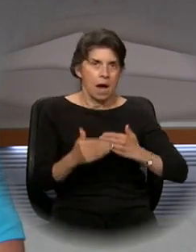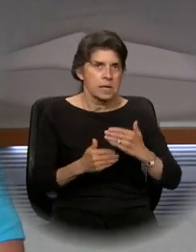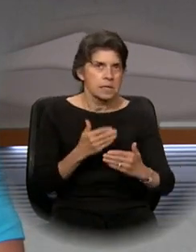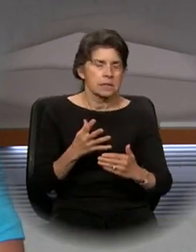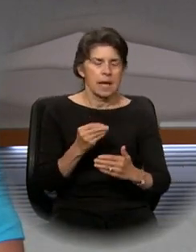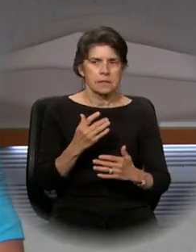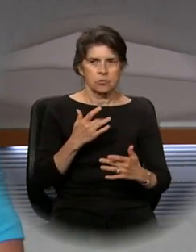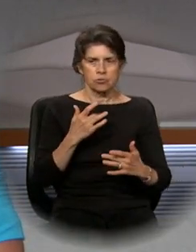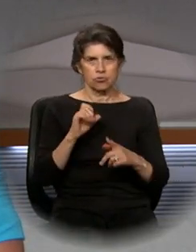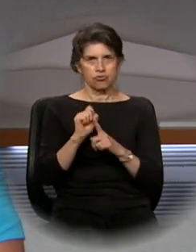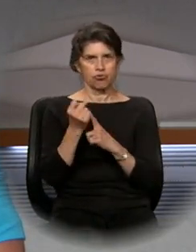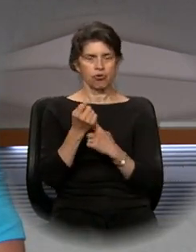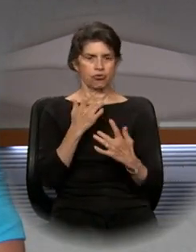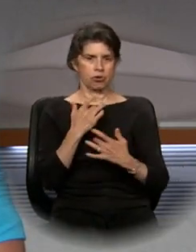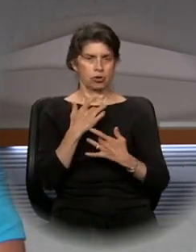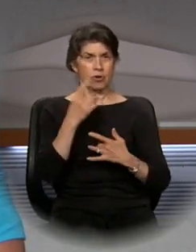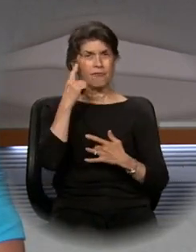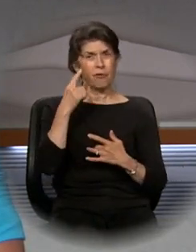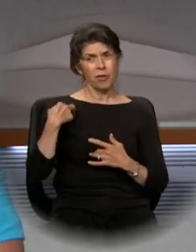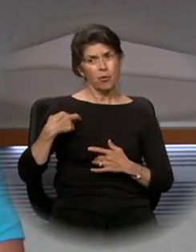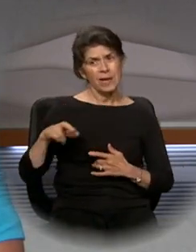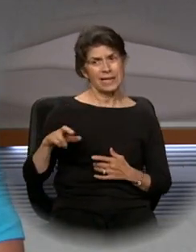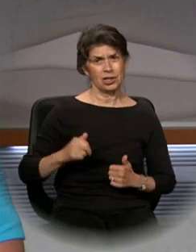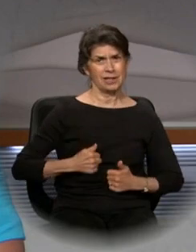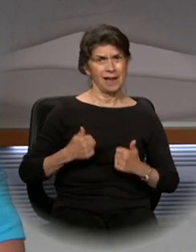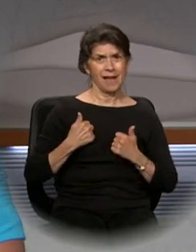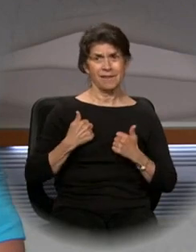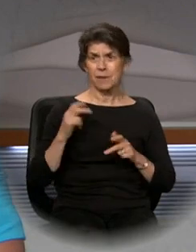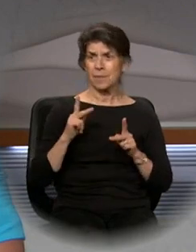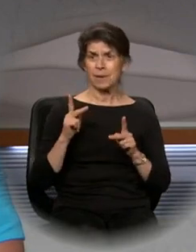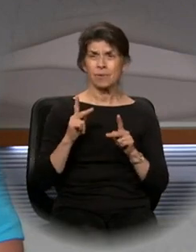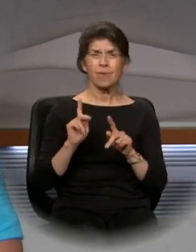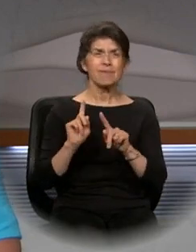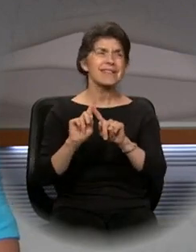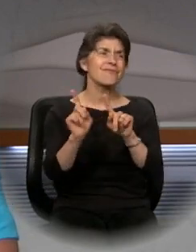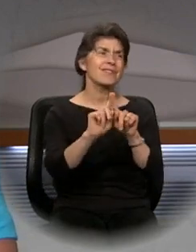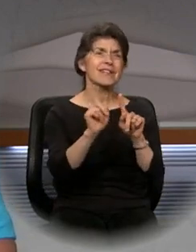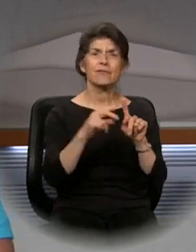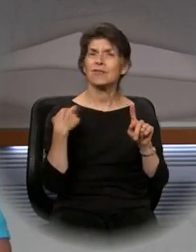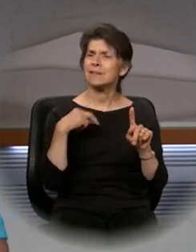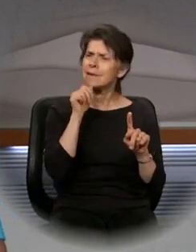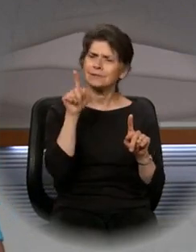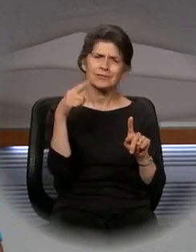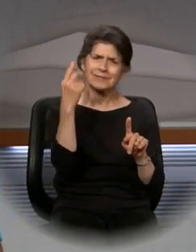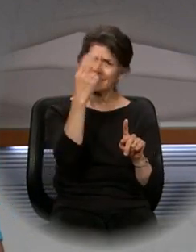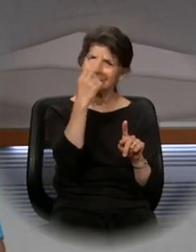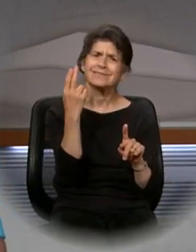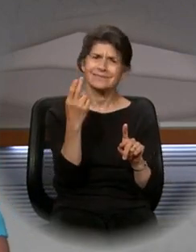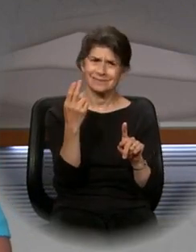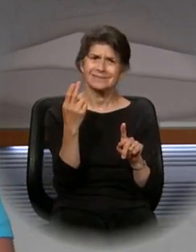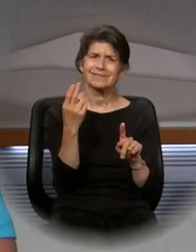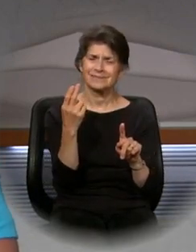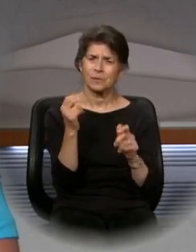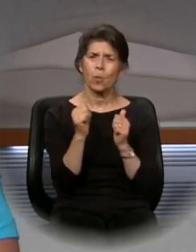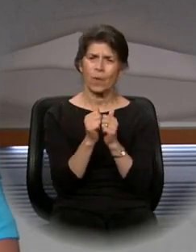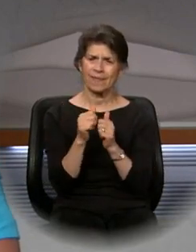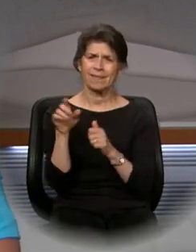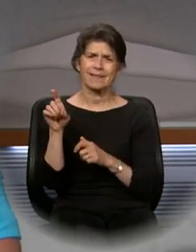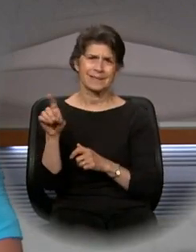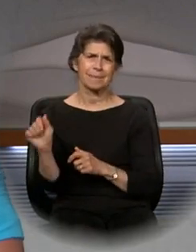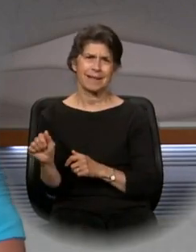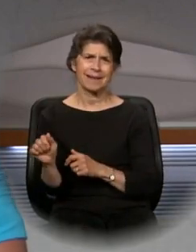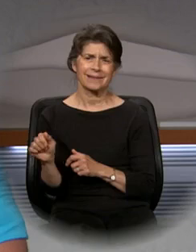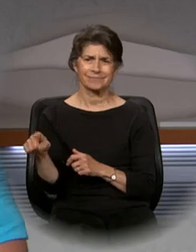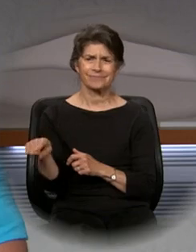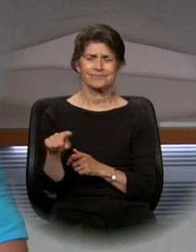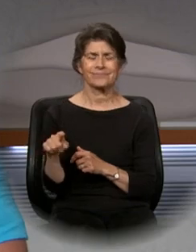concern for the faith lives of persons of all faiths living with a disability. May you enjoy a